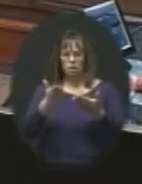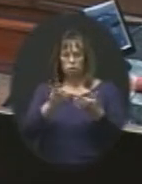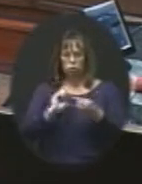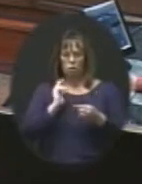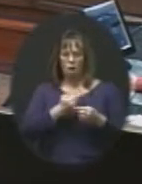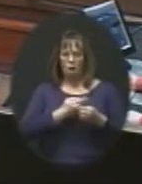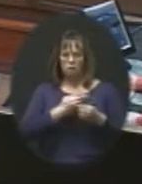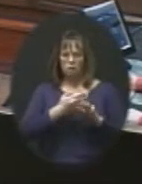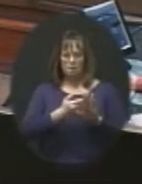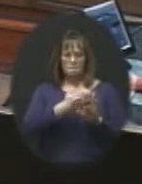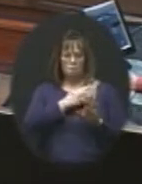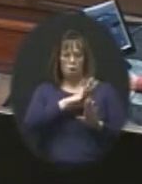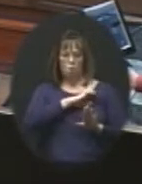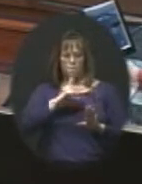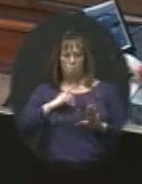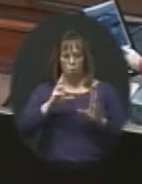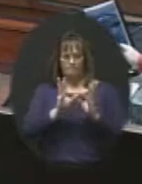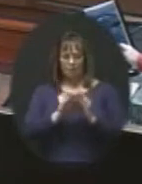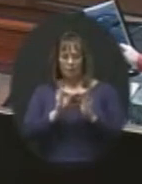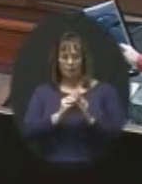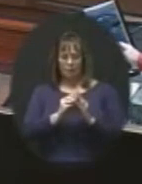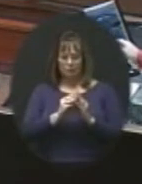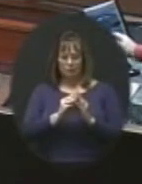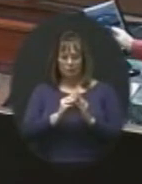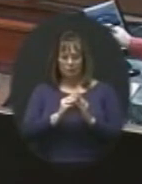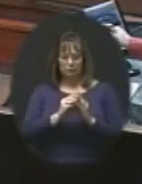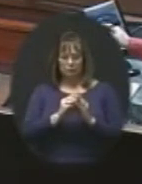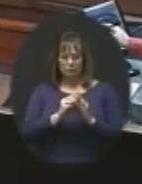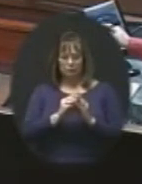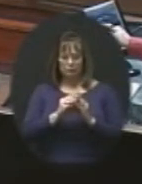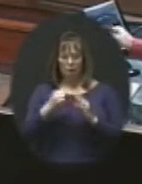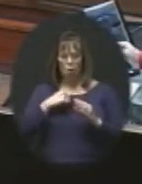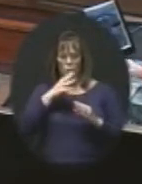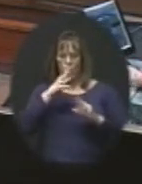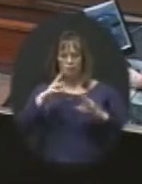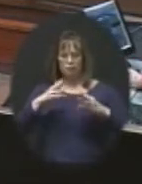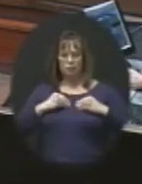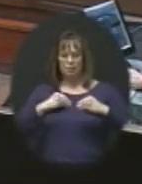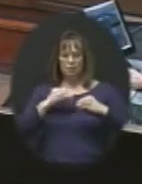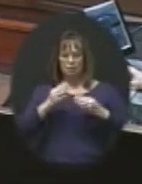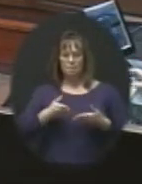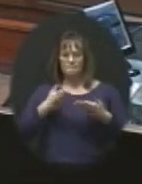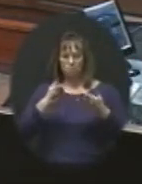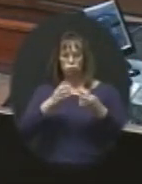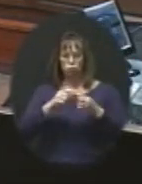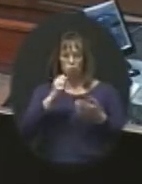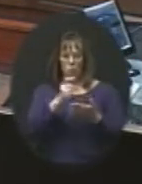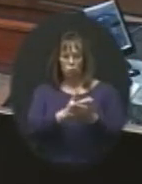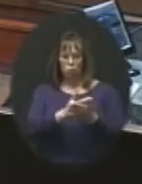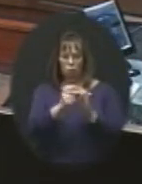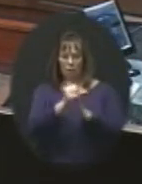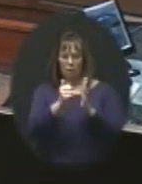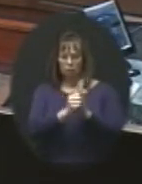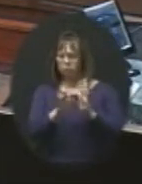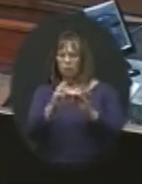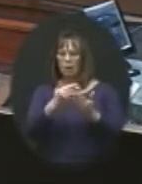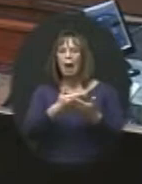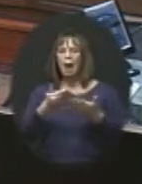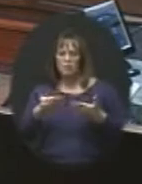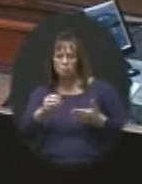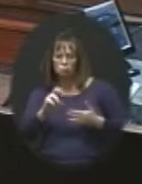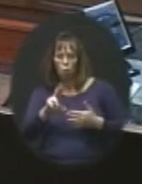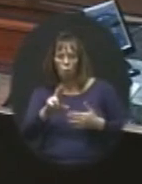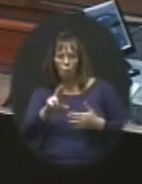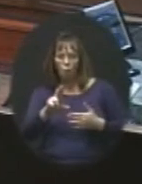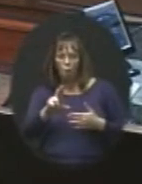in prior board meetings and I would accept a motion to approve the agenda or the items or